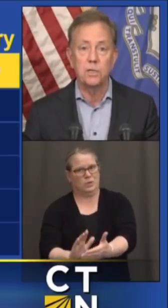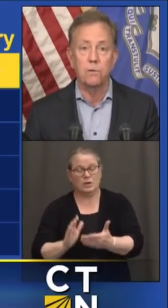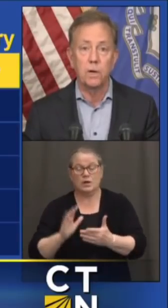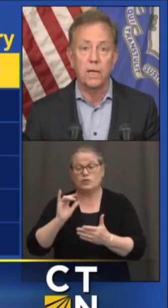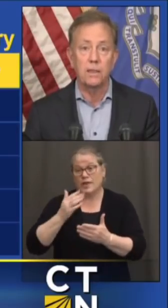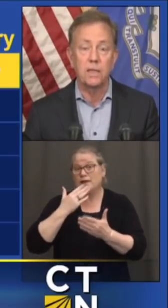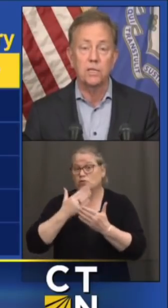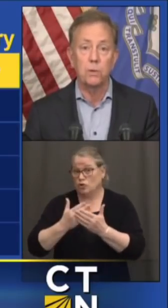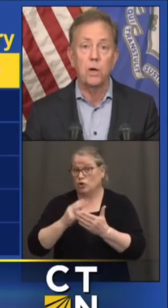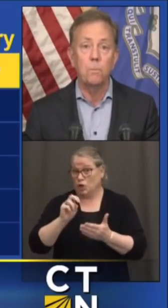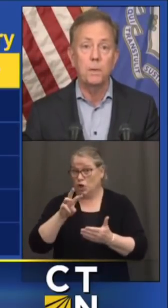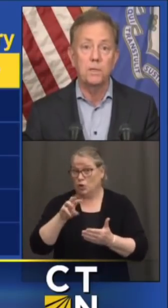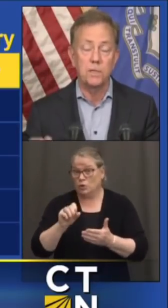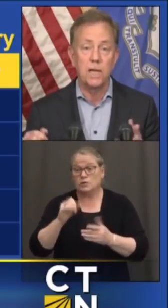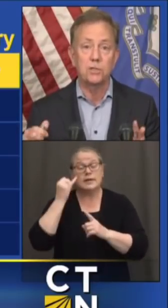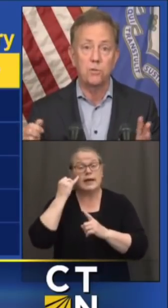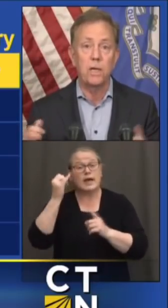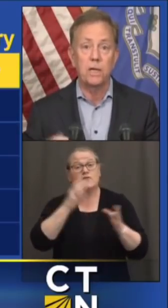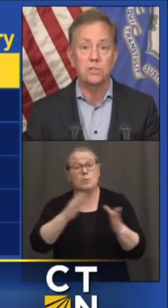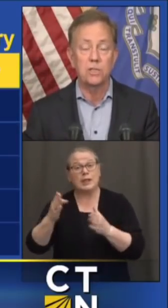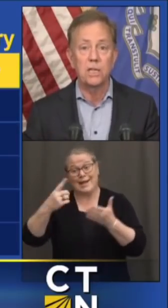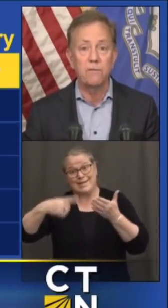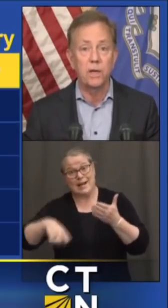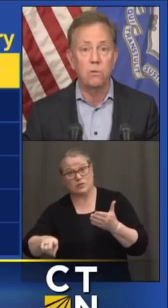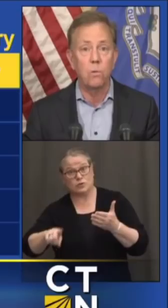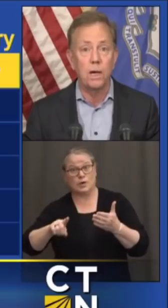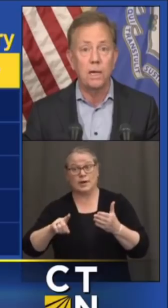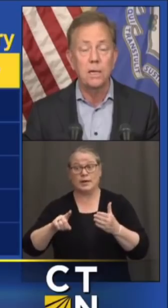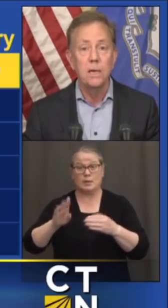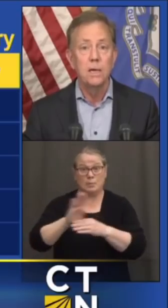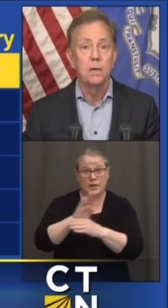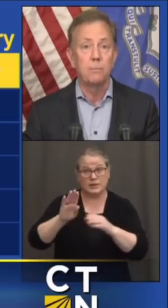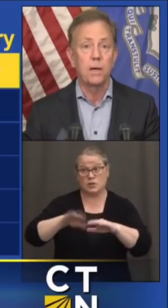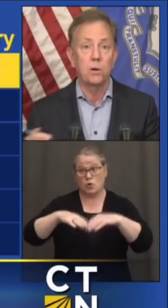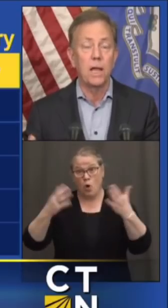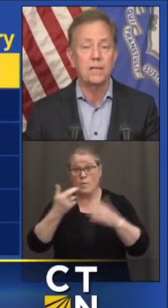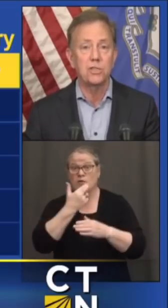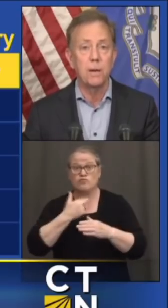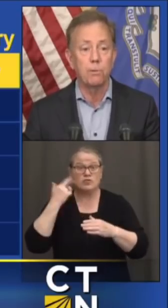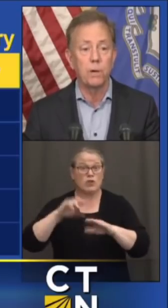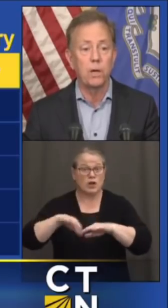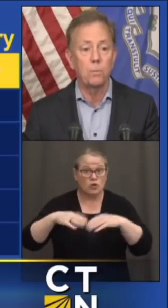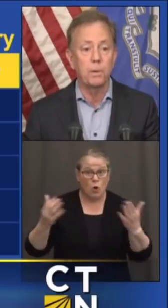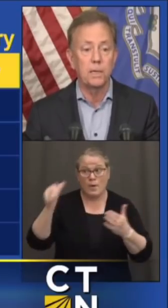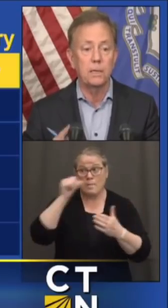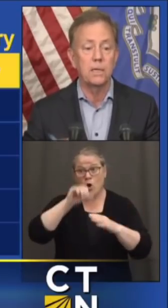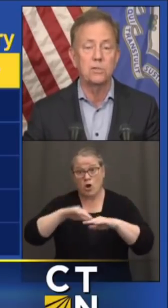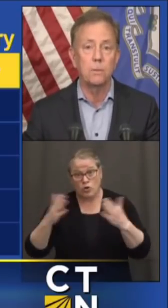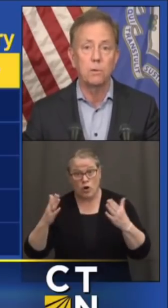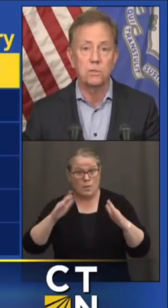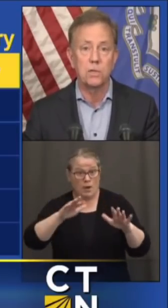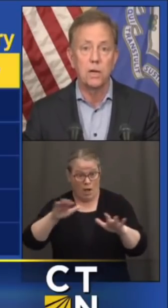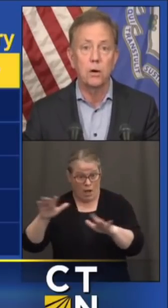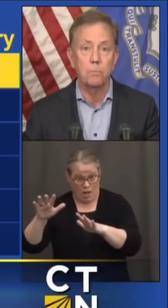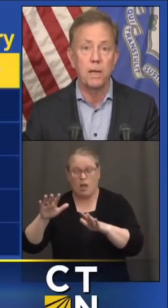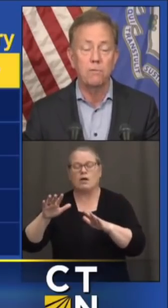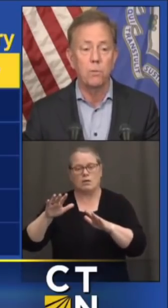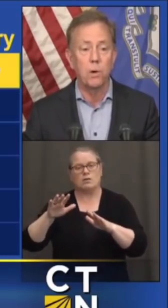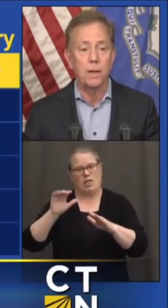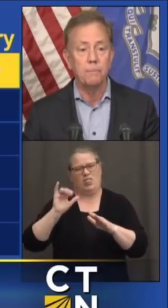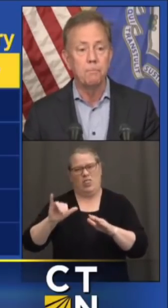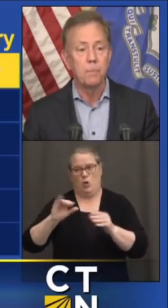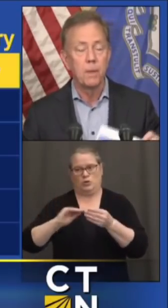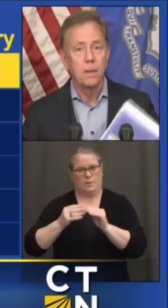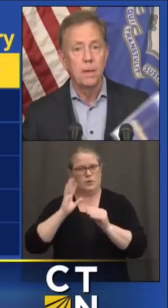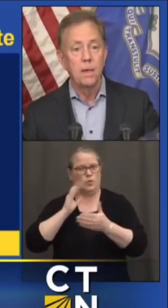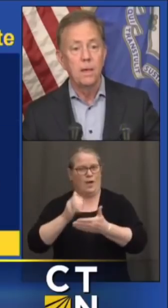precondition. If we're going to get things reopened next week in a significant way, probably our last step of reopening, these numbers help pave